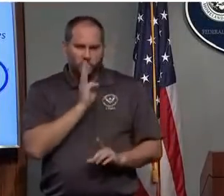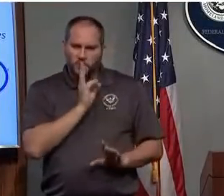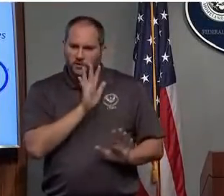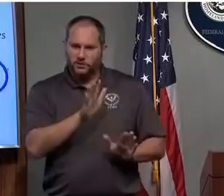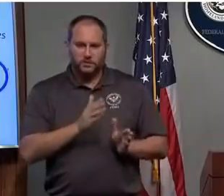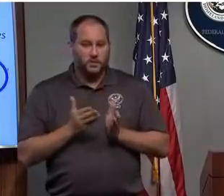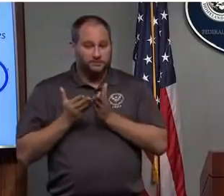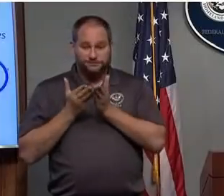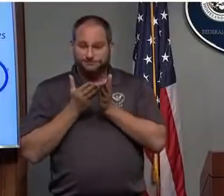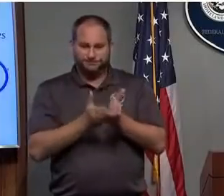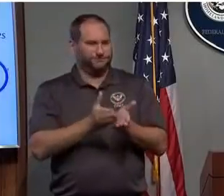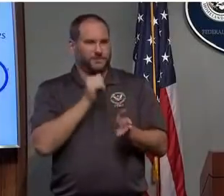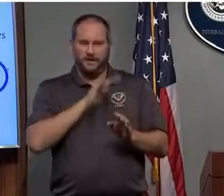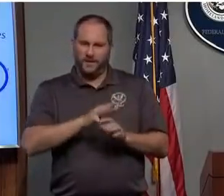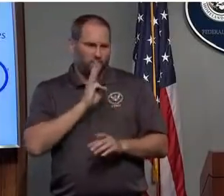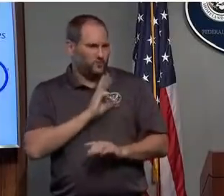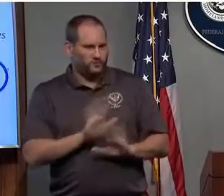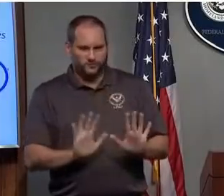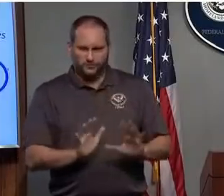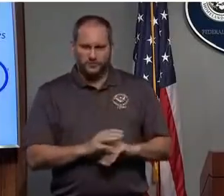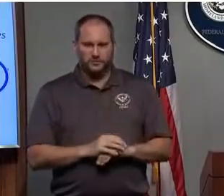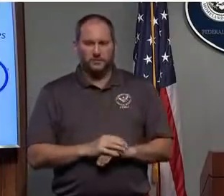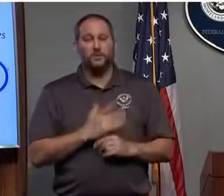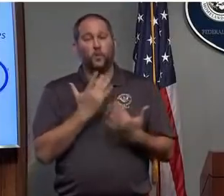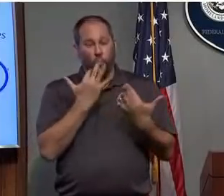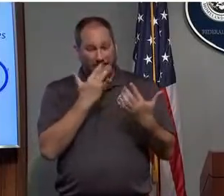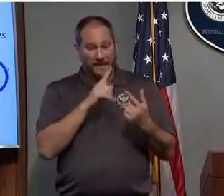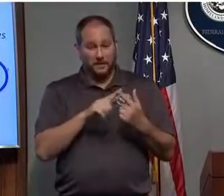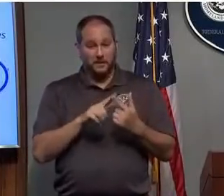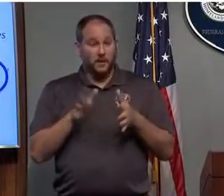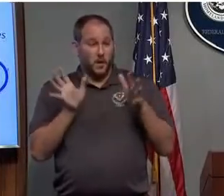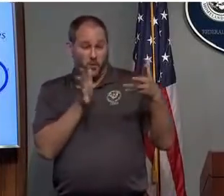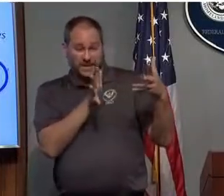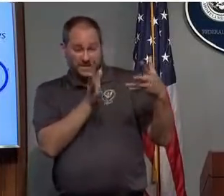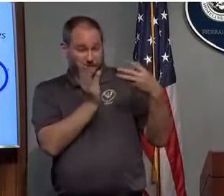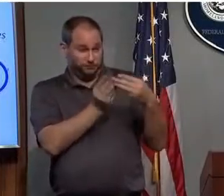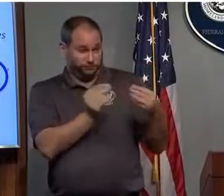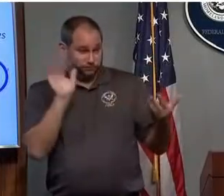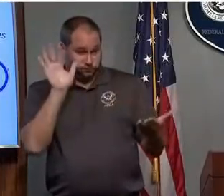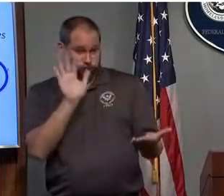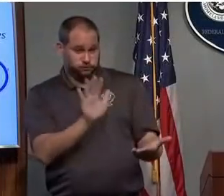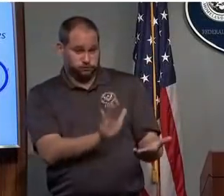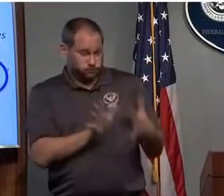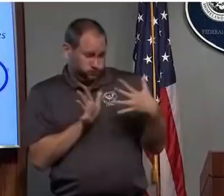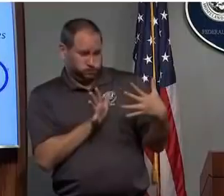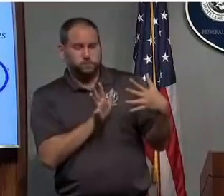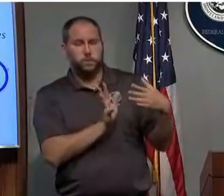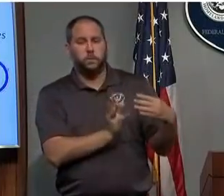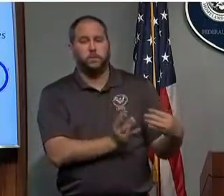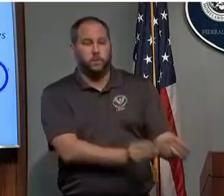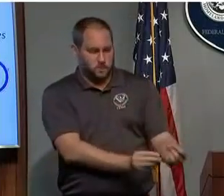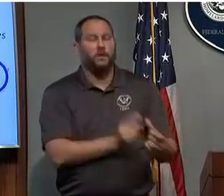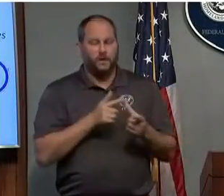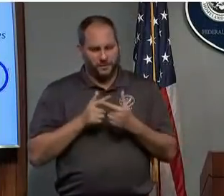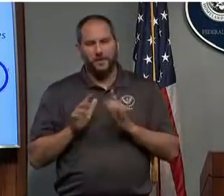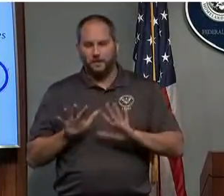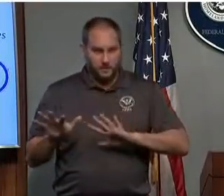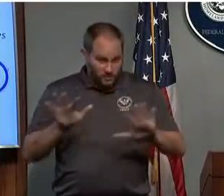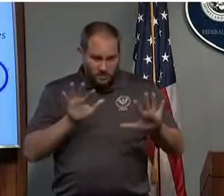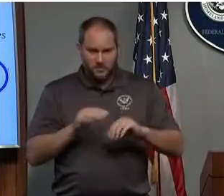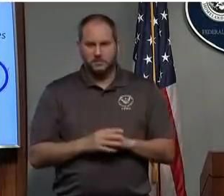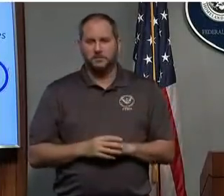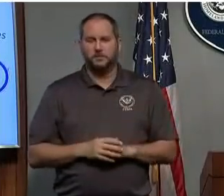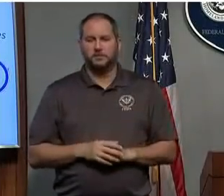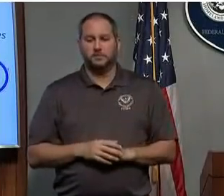until the winds die down to a safe level. One other thing is that social media is a poor distress calling system for a number of